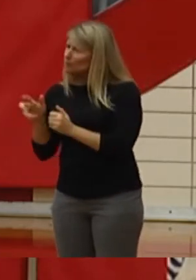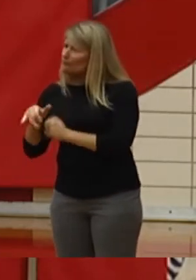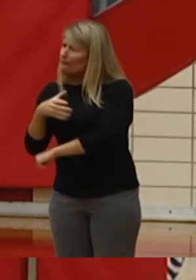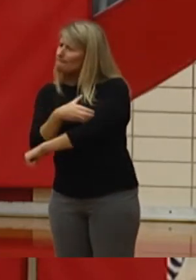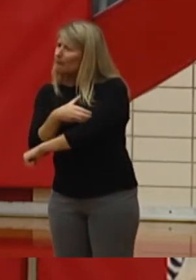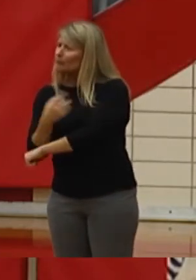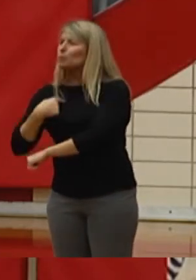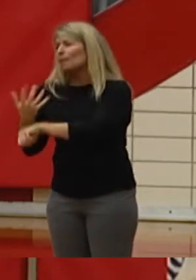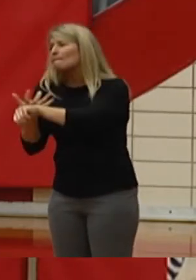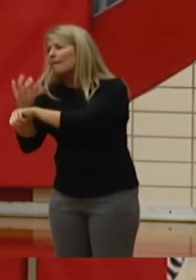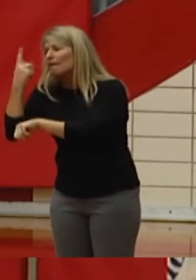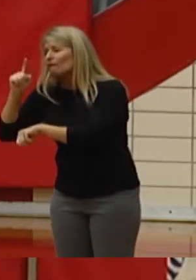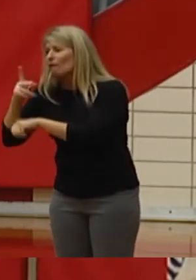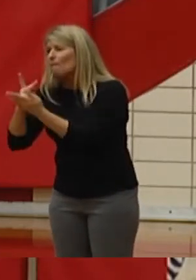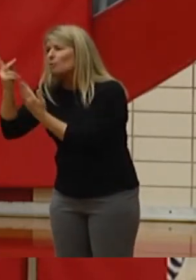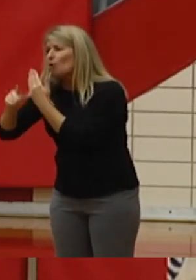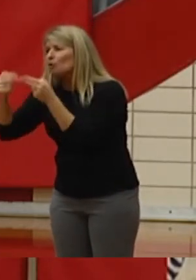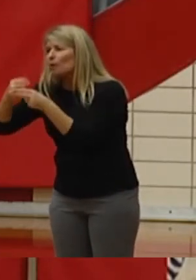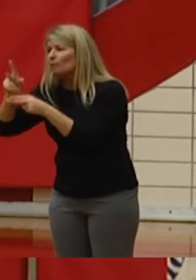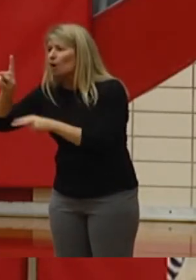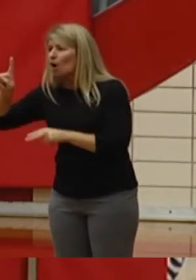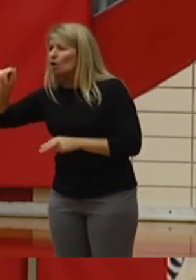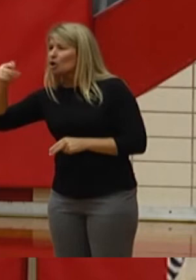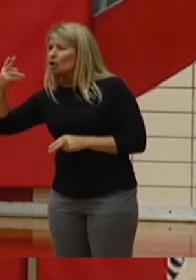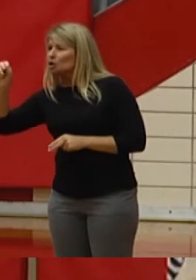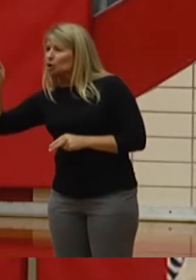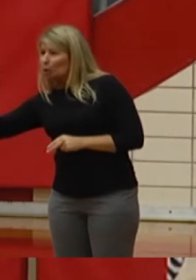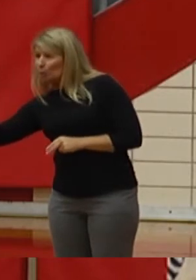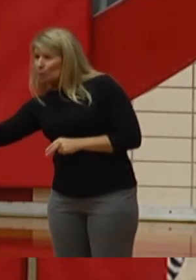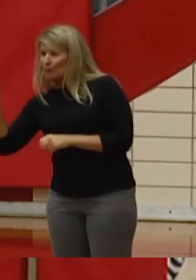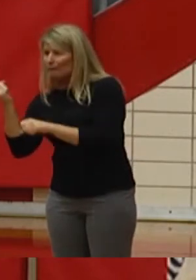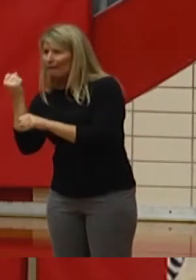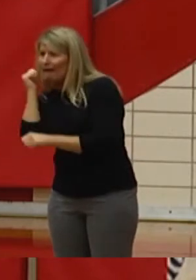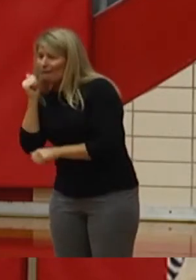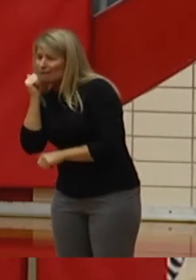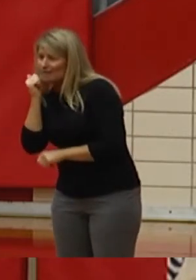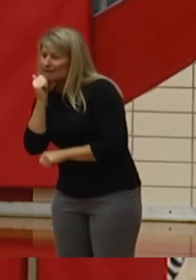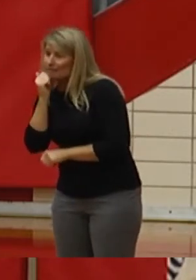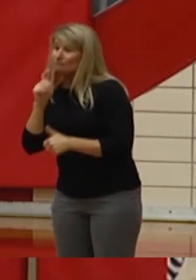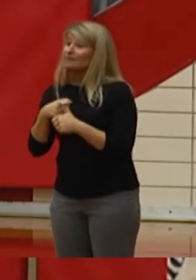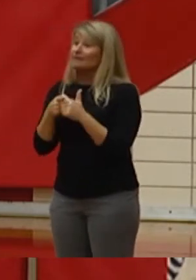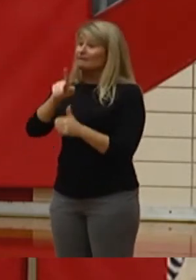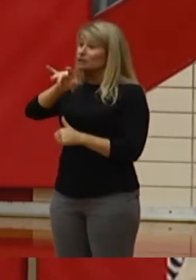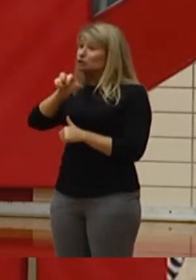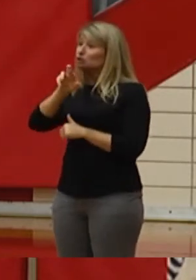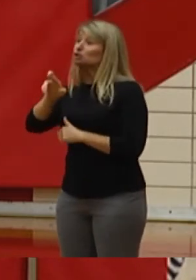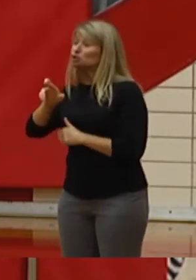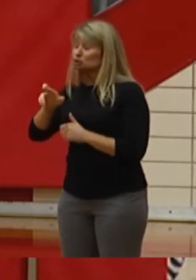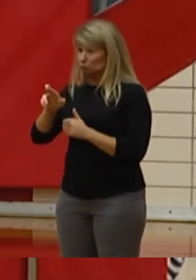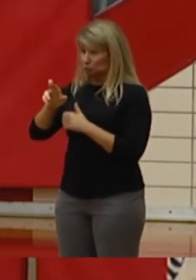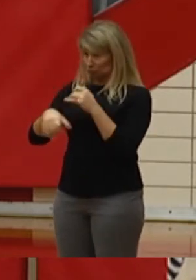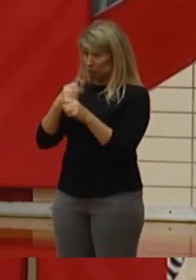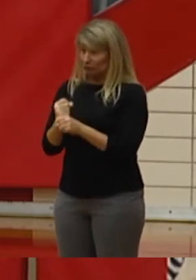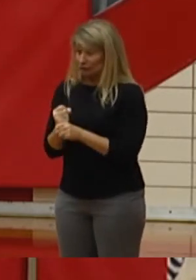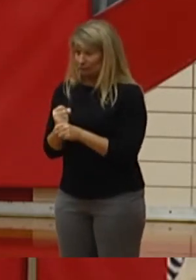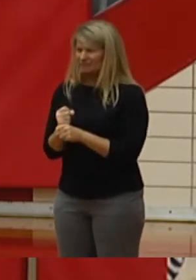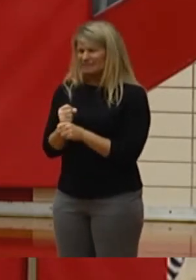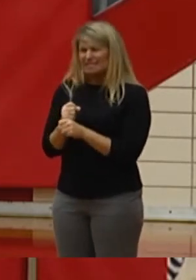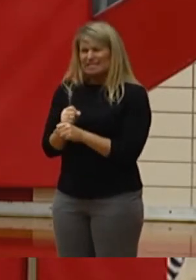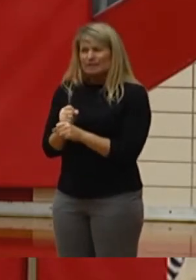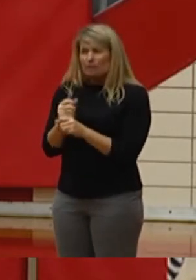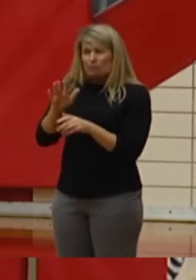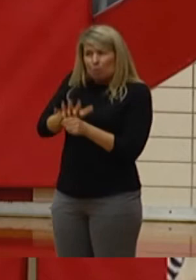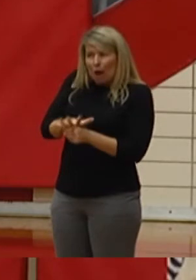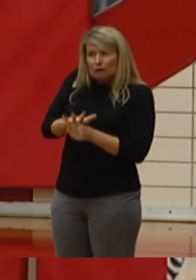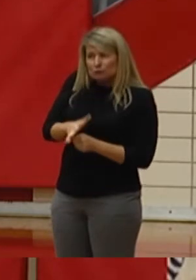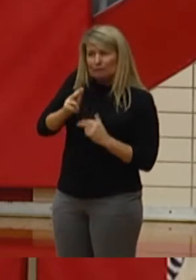obviously. And then junior year, this is when the pressure really started to build for most of us. Most of us had our first SAT. That was